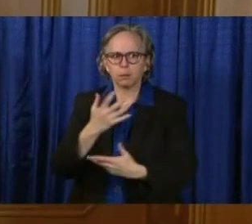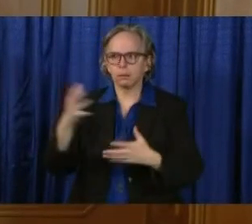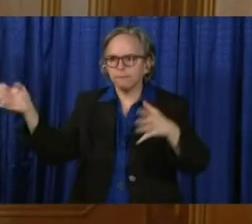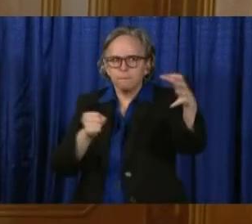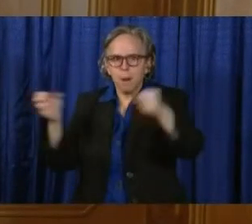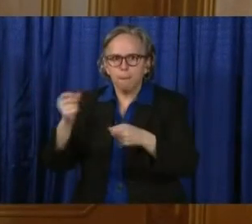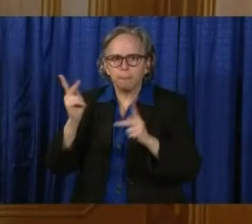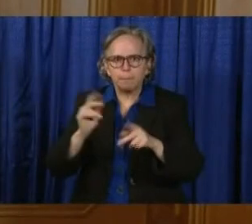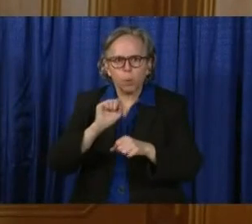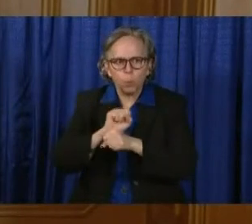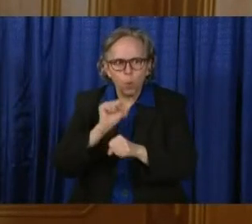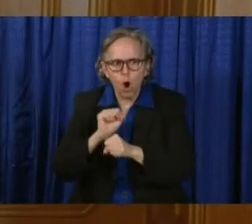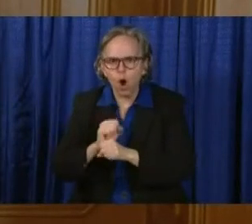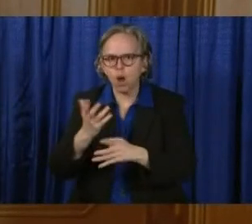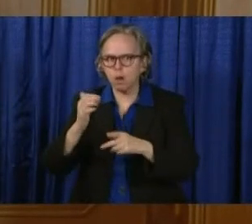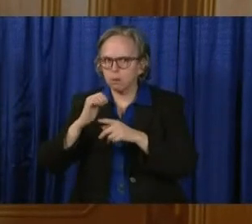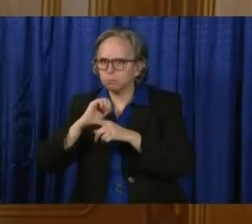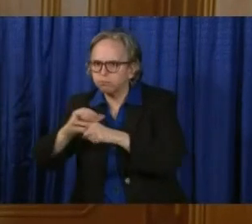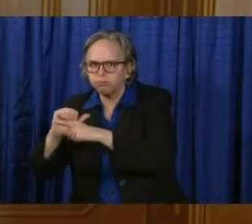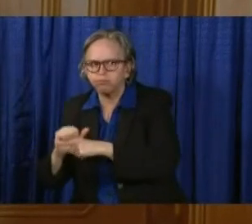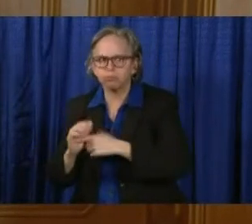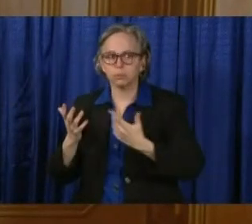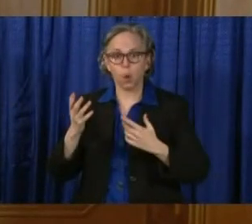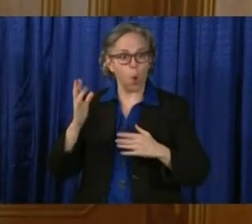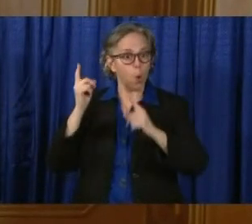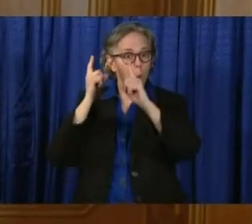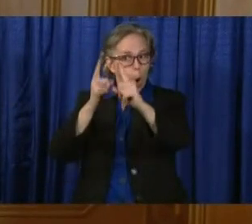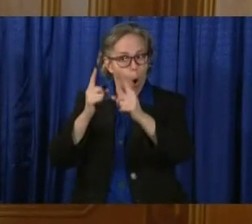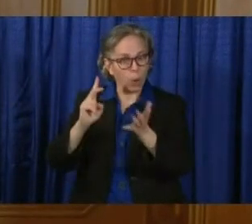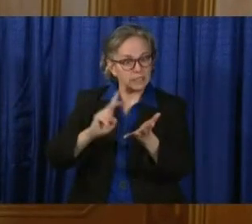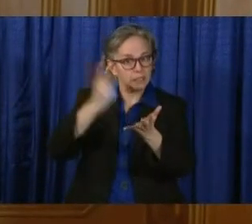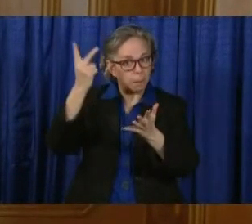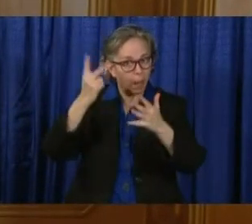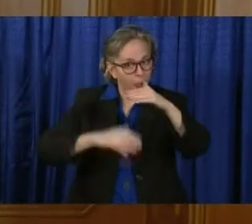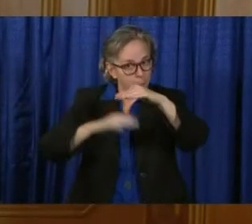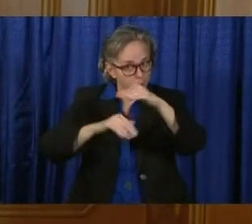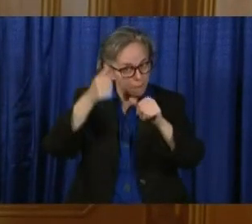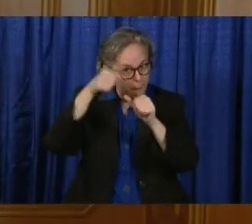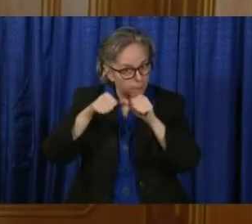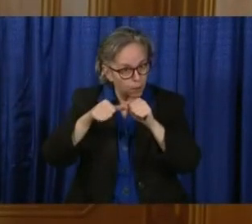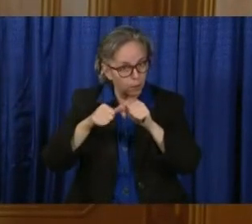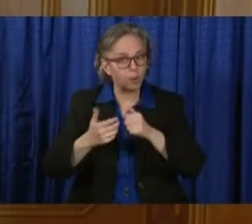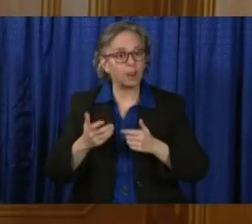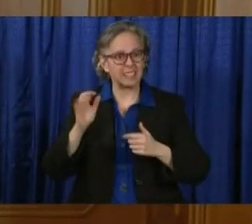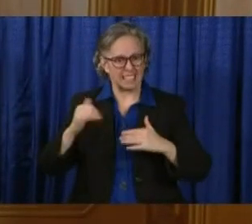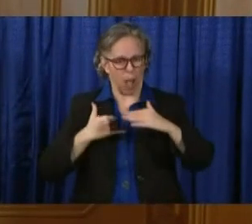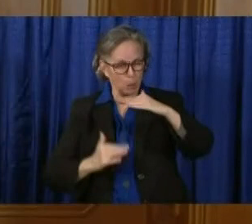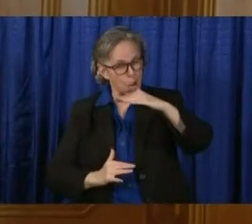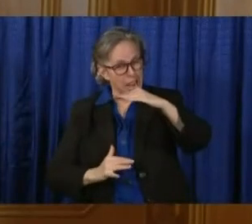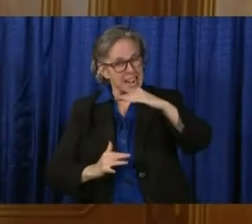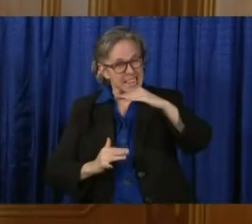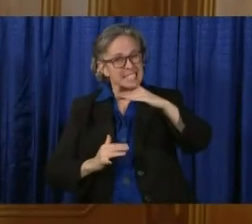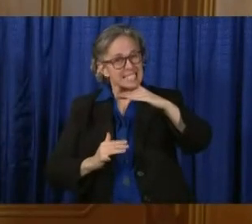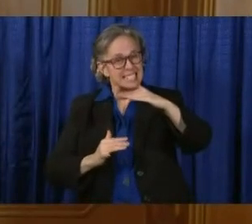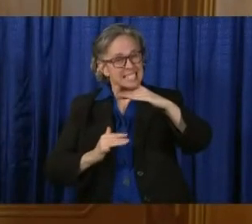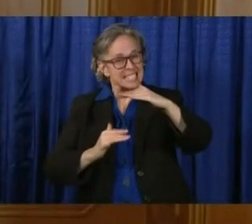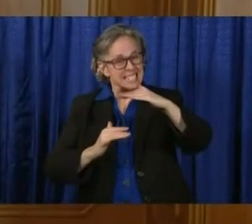Our goal is to double the capacity of our hospitals, number of hospital beds, as well as a number of